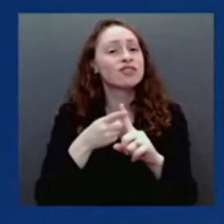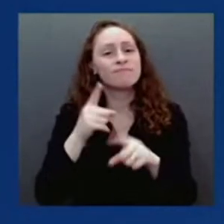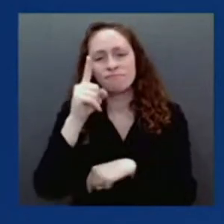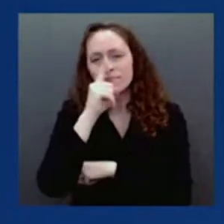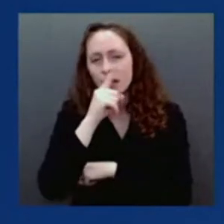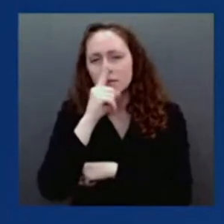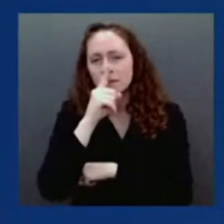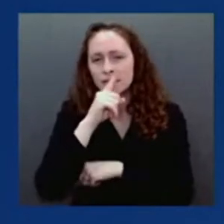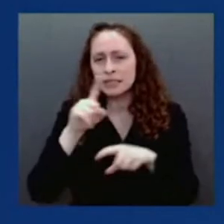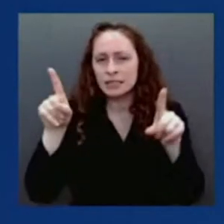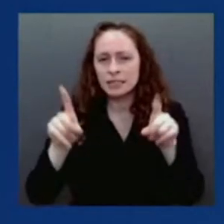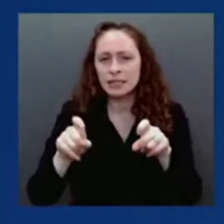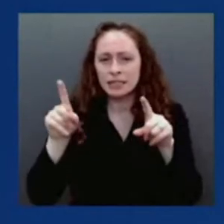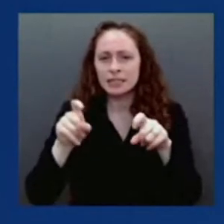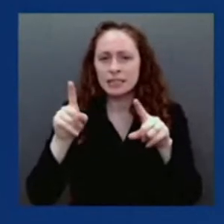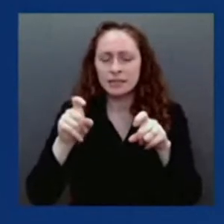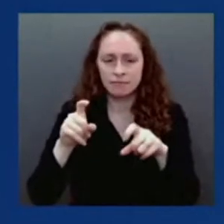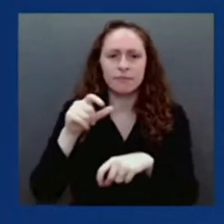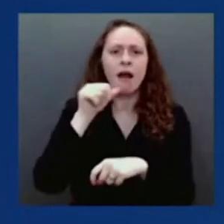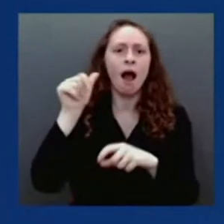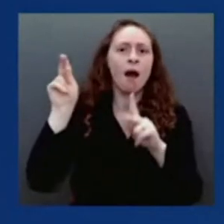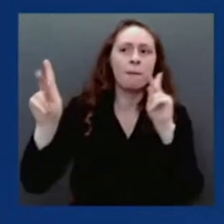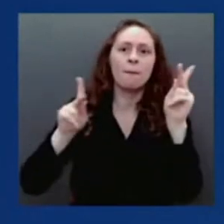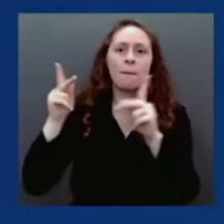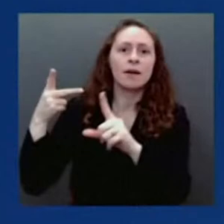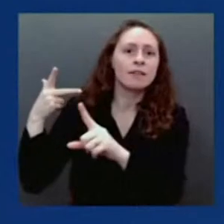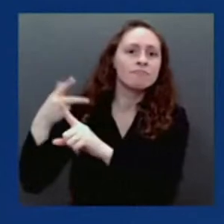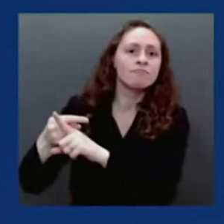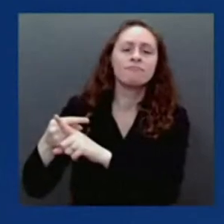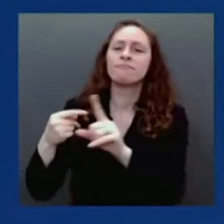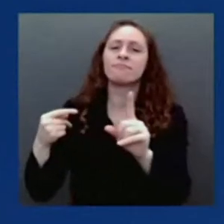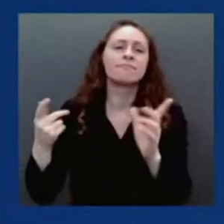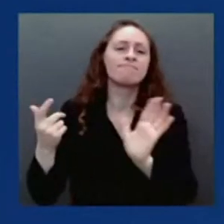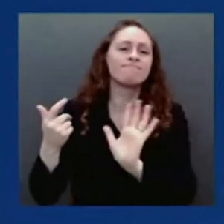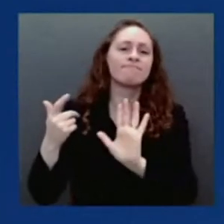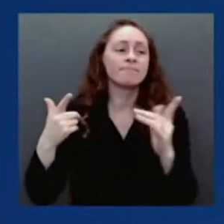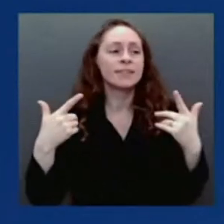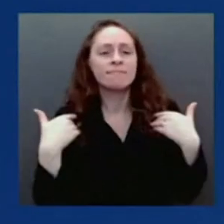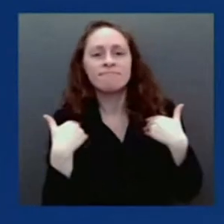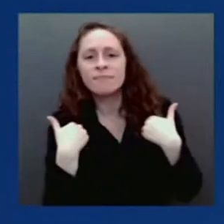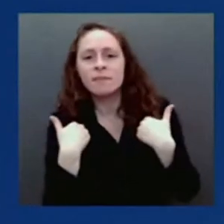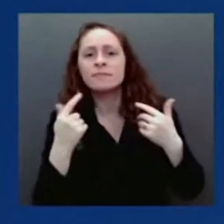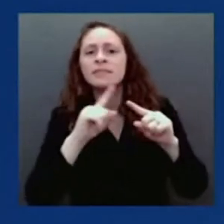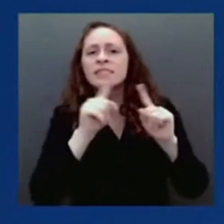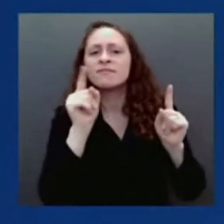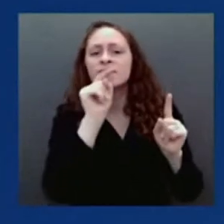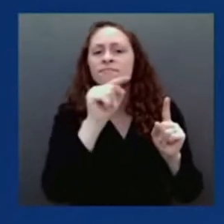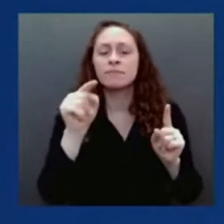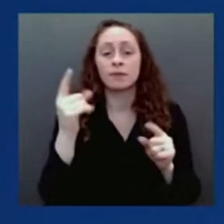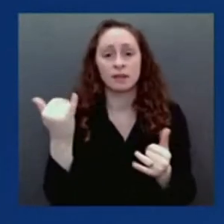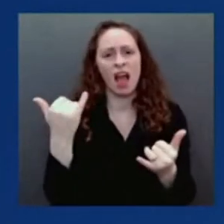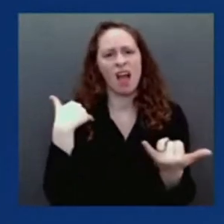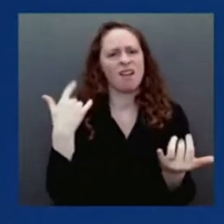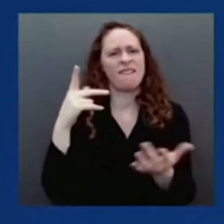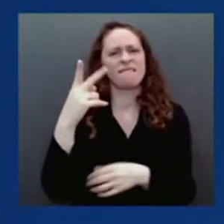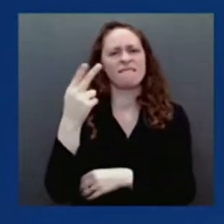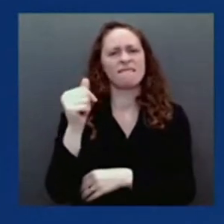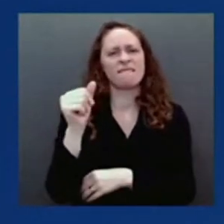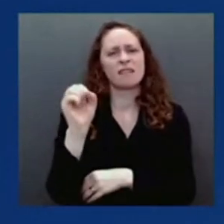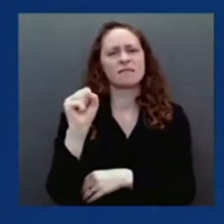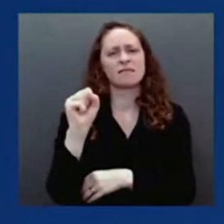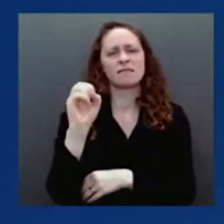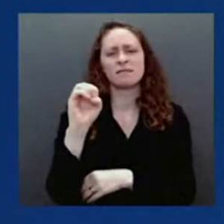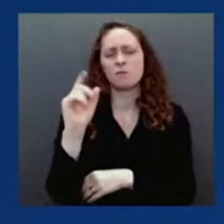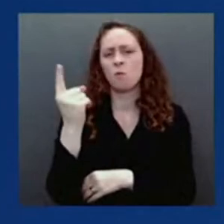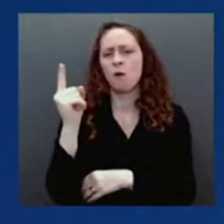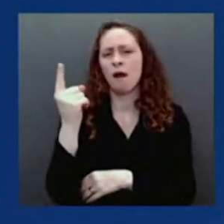or already in phase one trials. Next slide. Next These are based on a concept of looking at